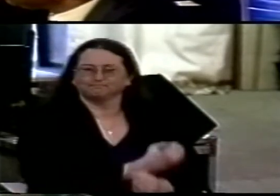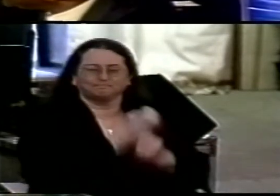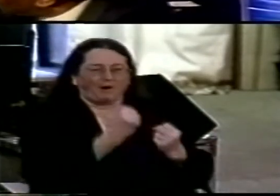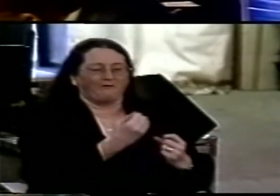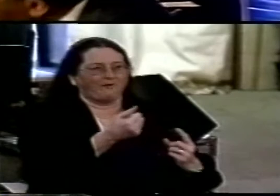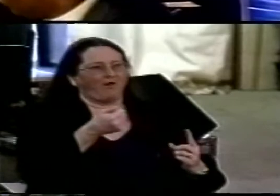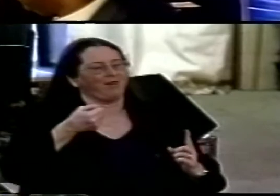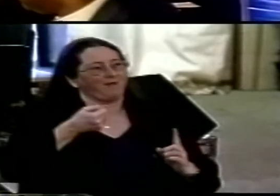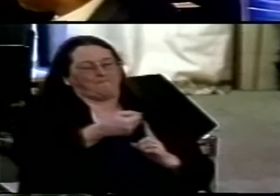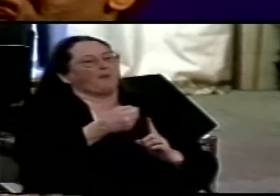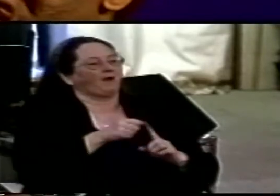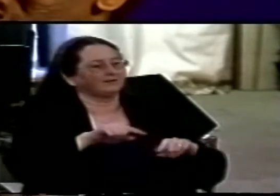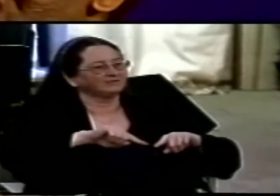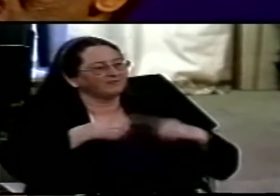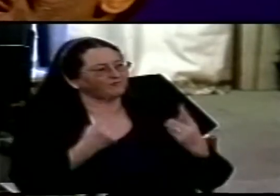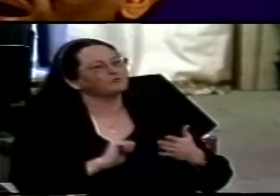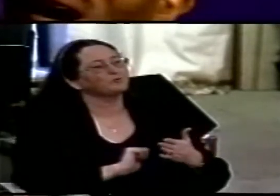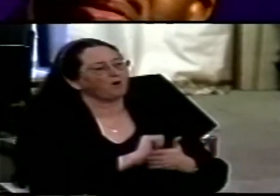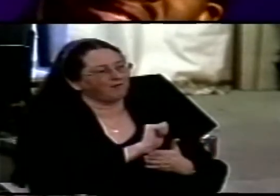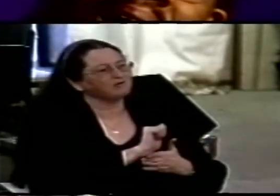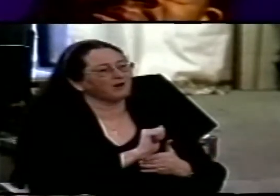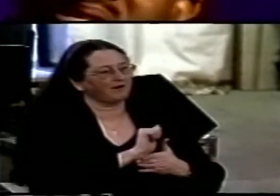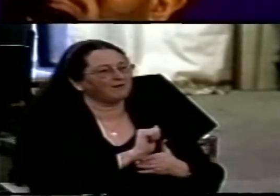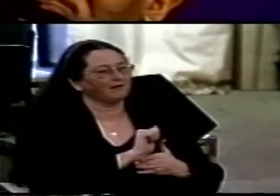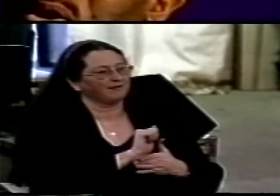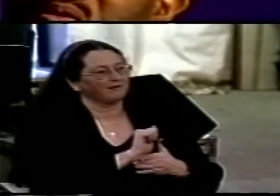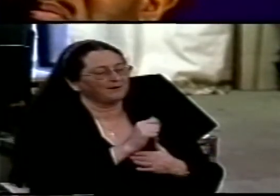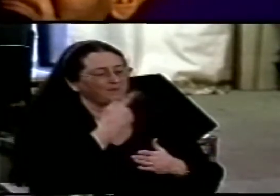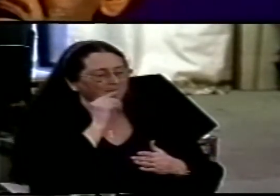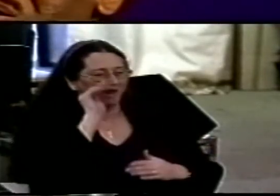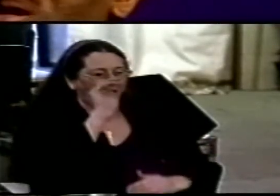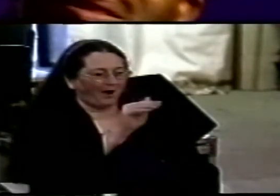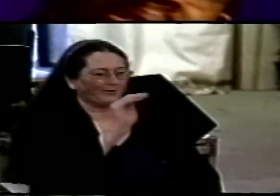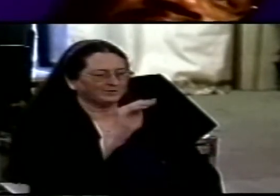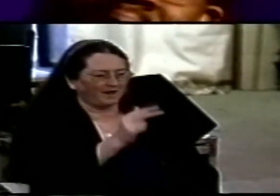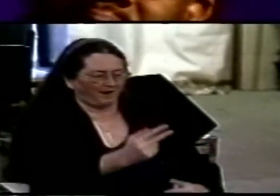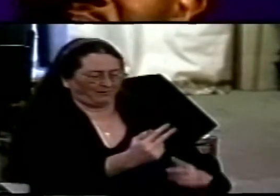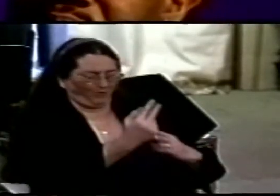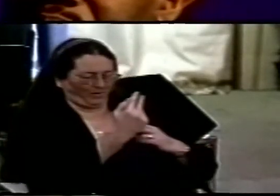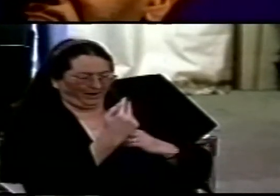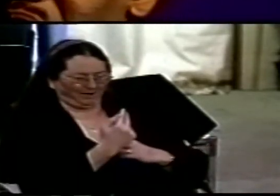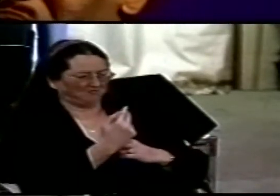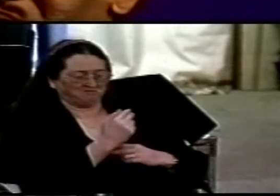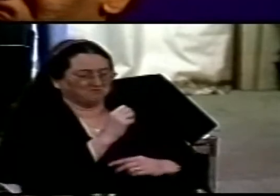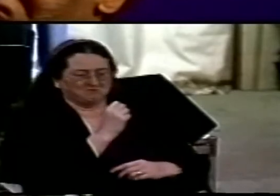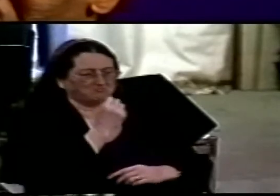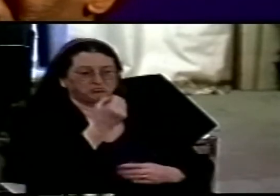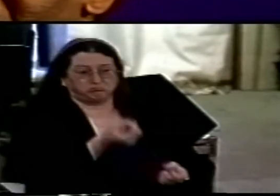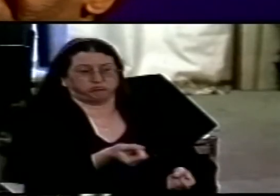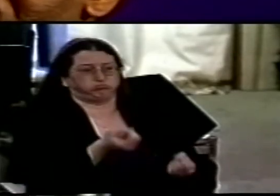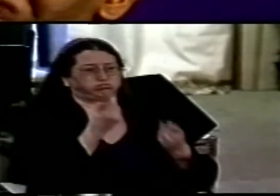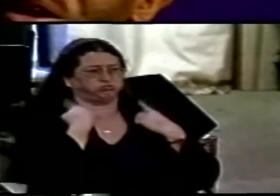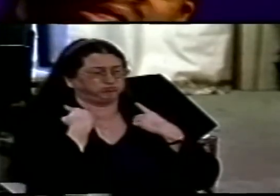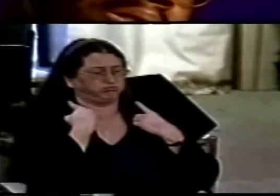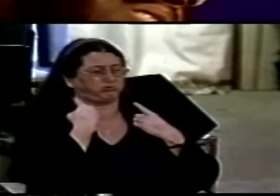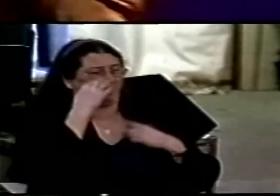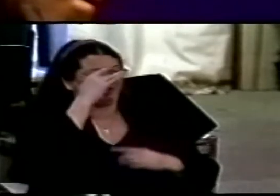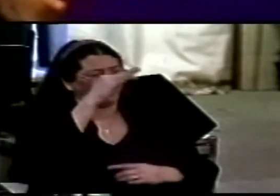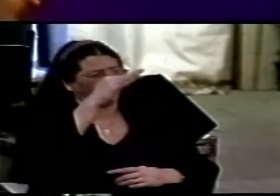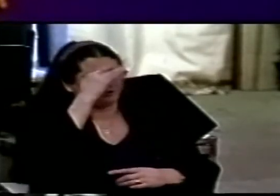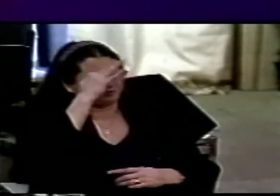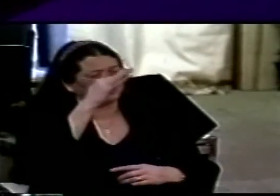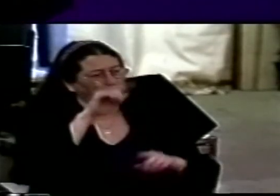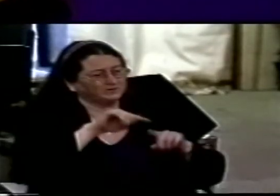counter cultural that others outside who may not understand our theological distinctions and may not